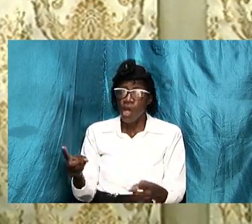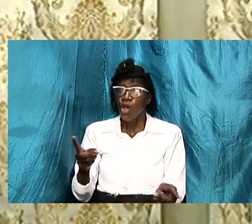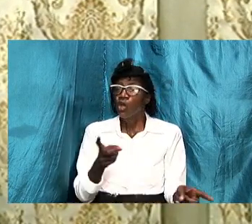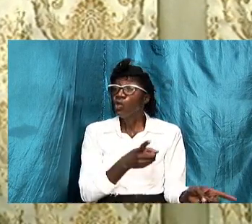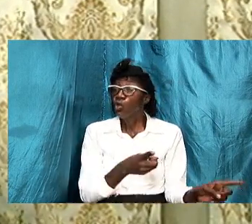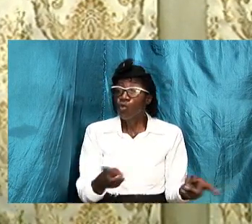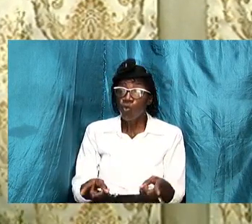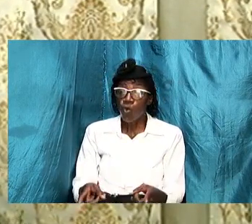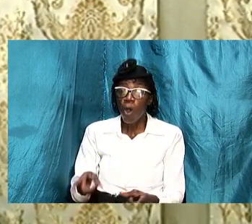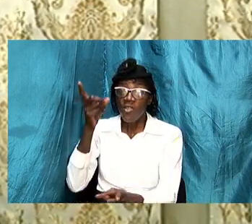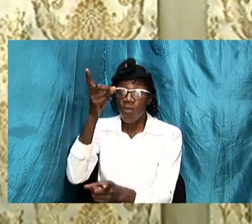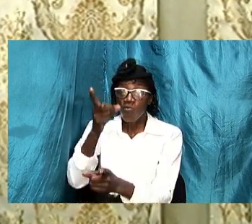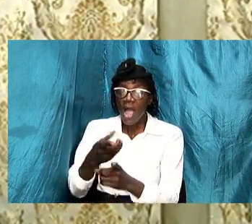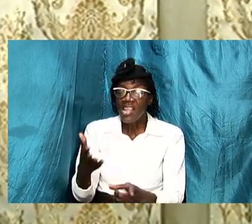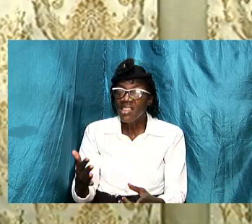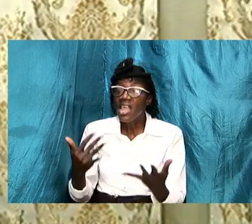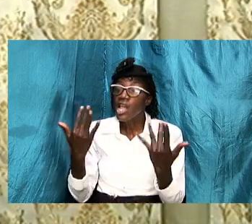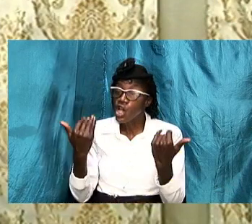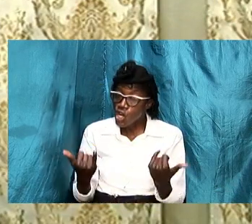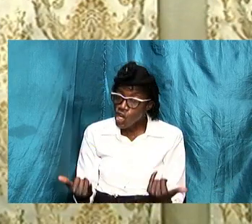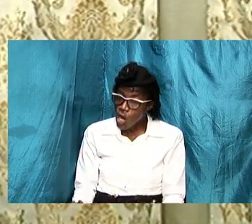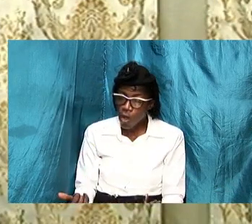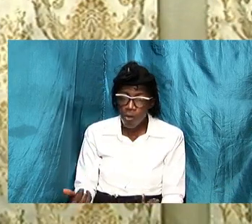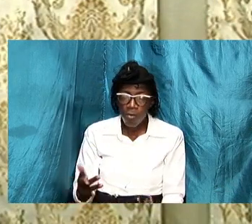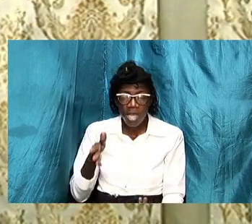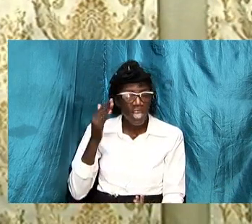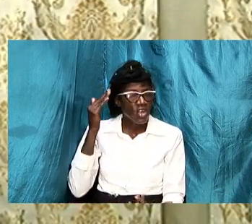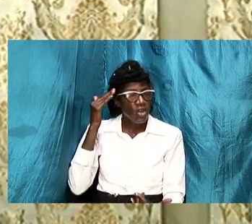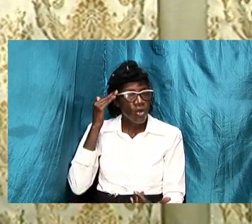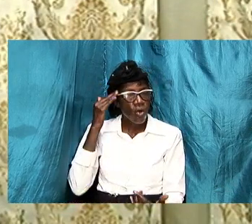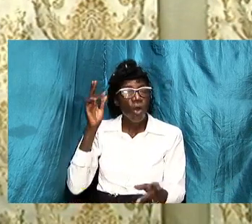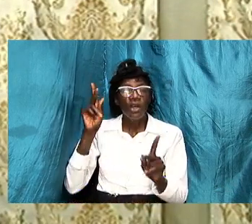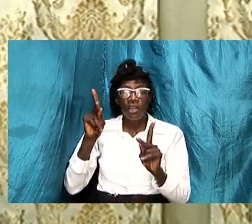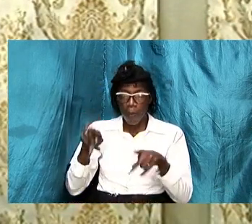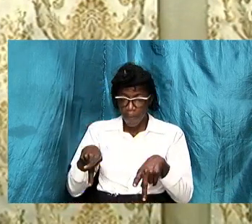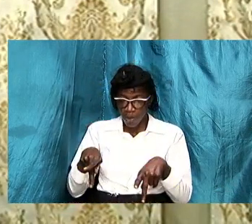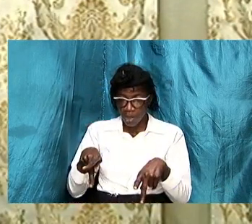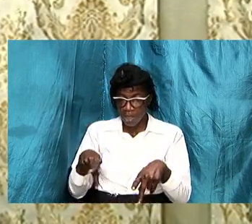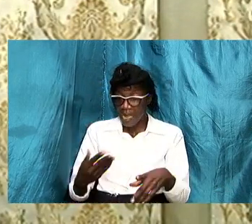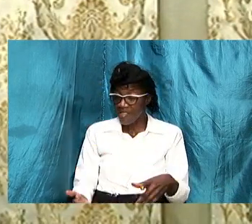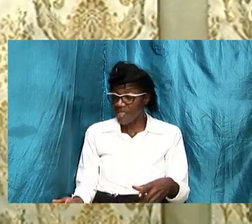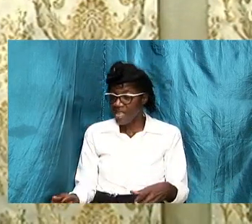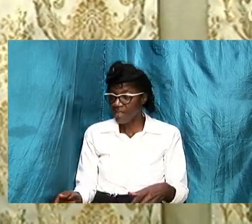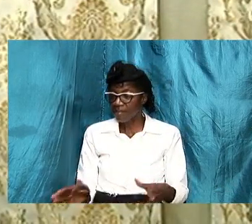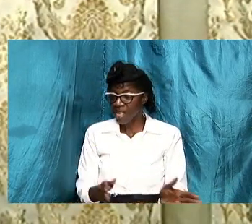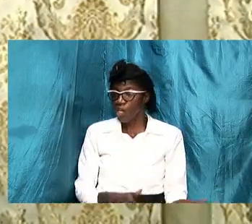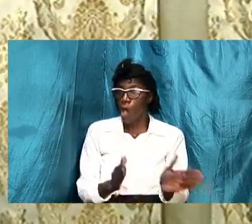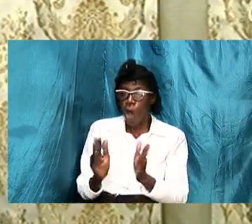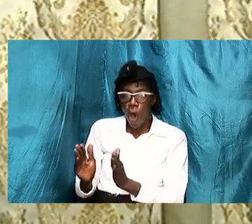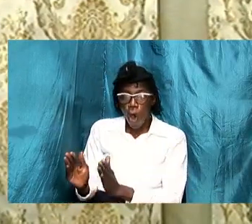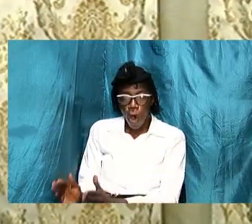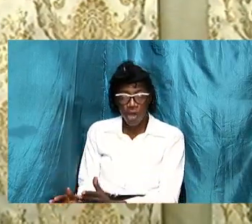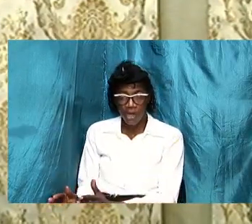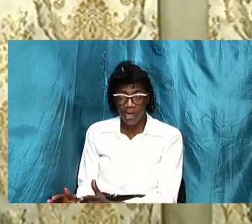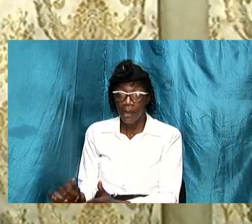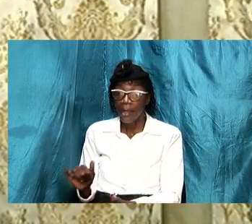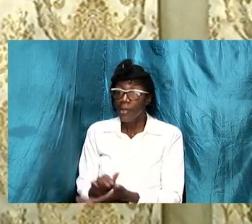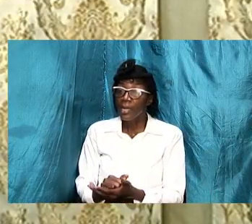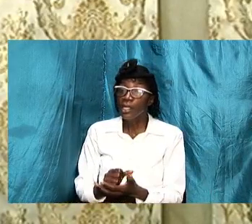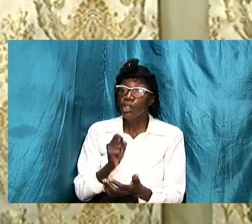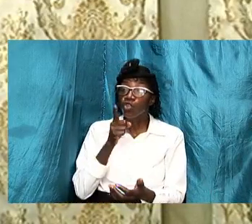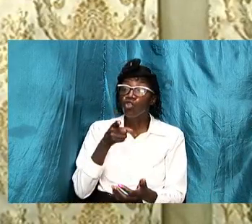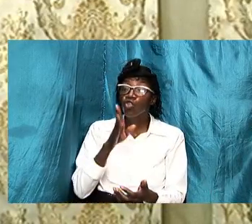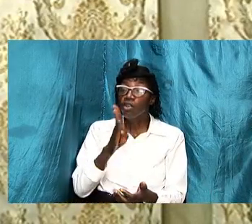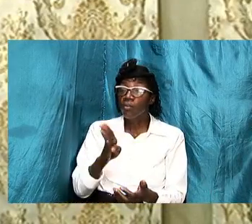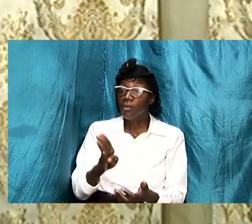know that we know to put things in the order that it should be